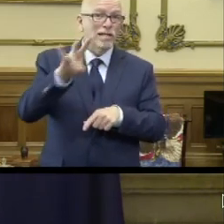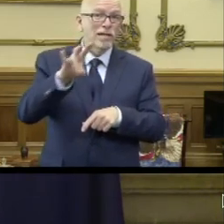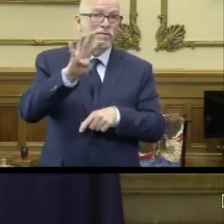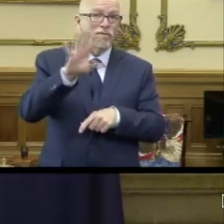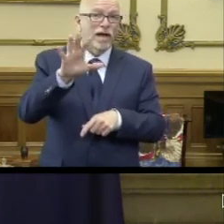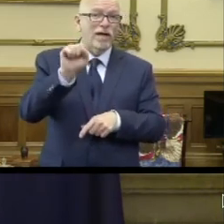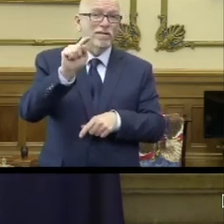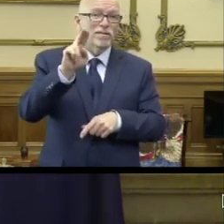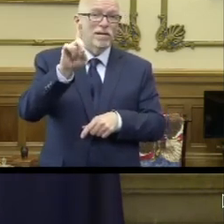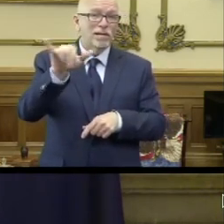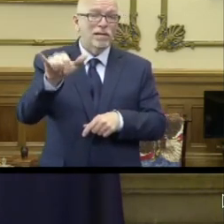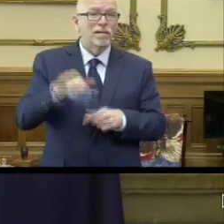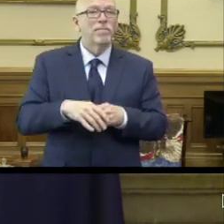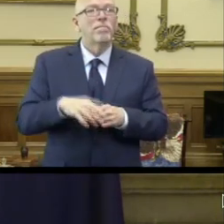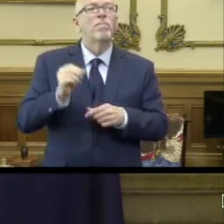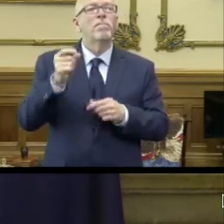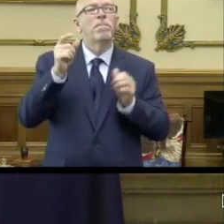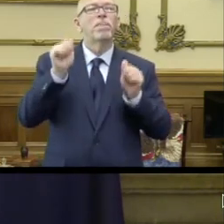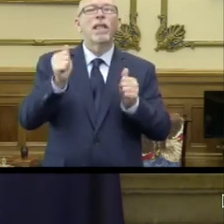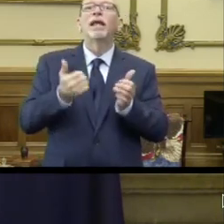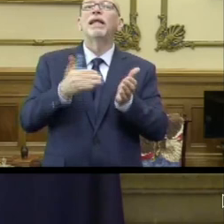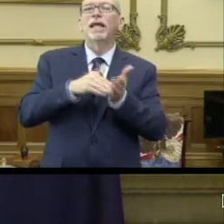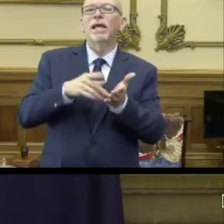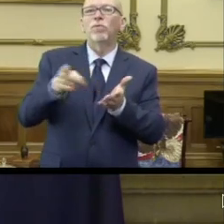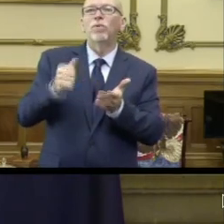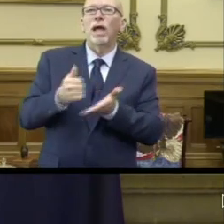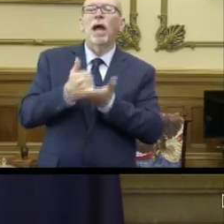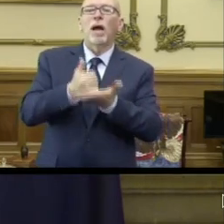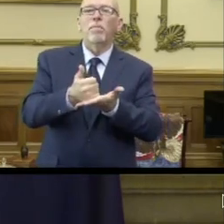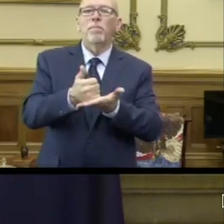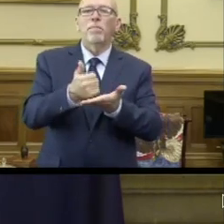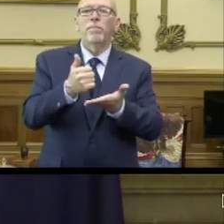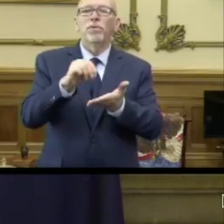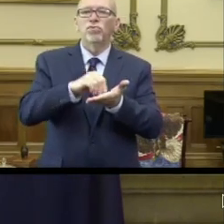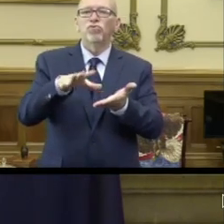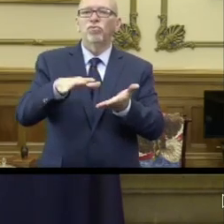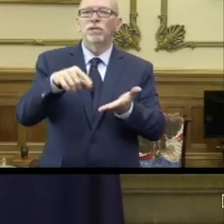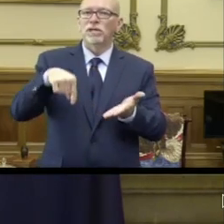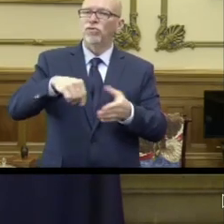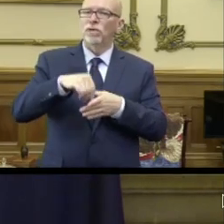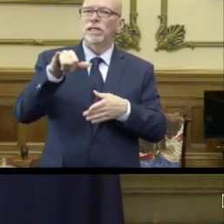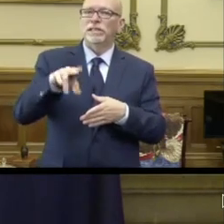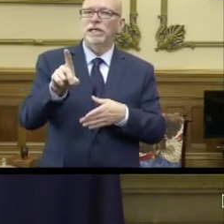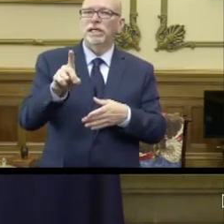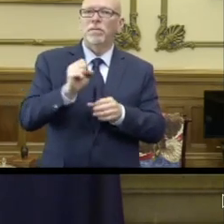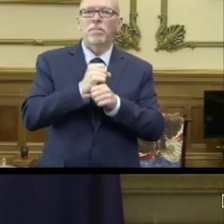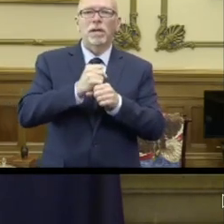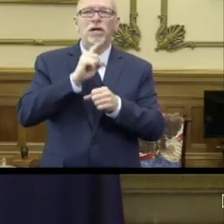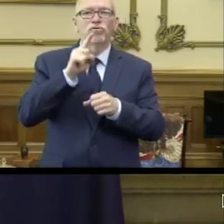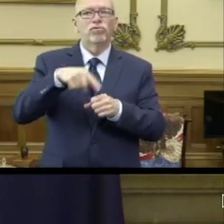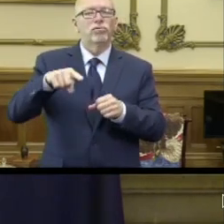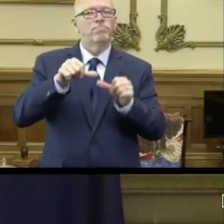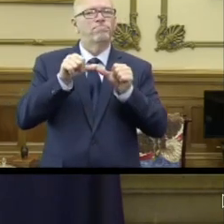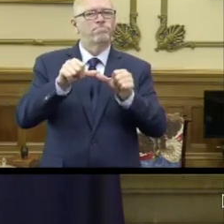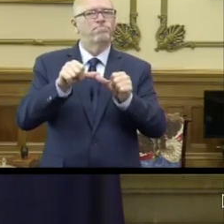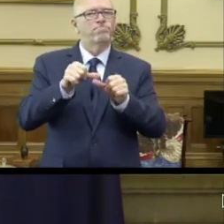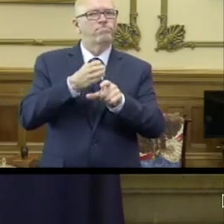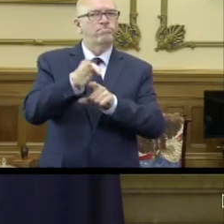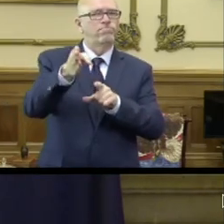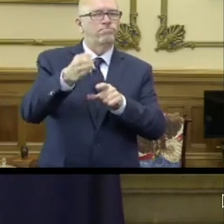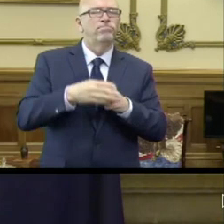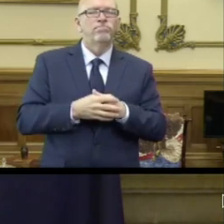-STUDY. And you can again help students here in Indiana make sure they stay on course.